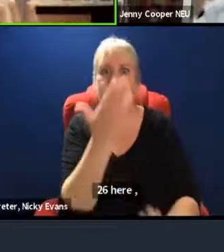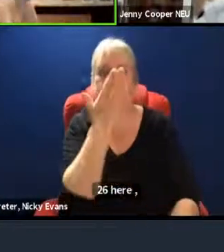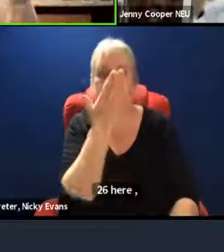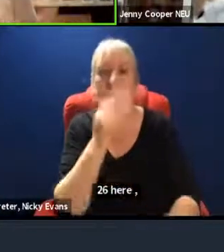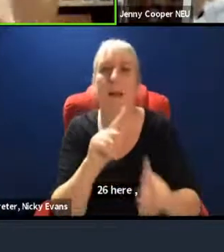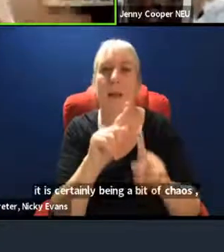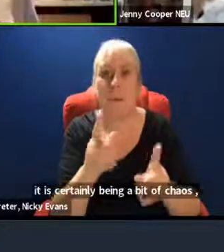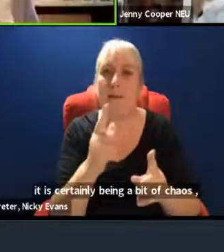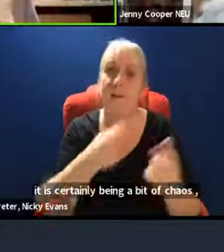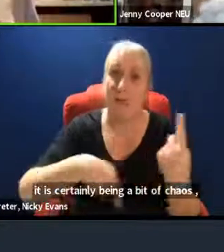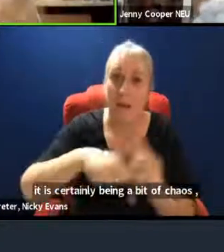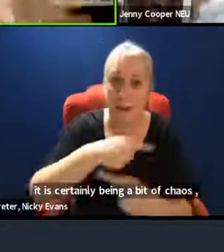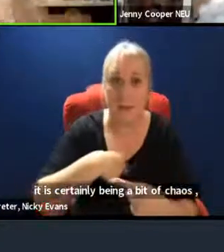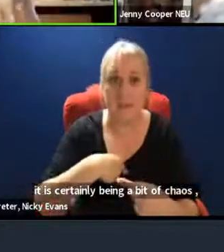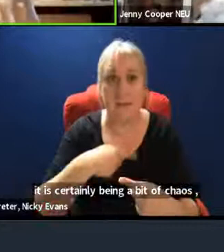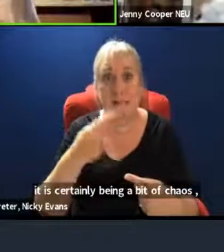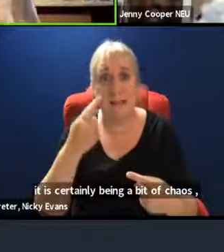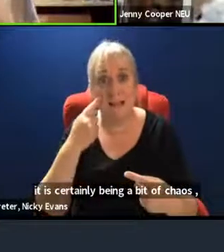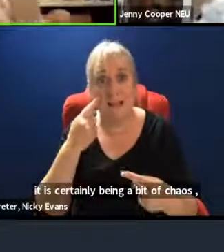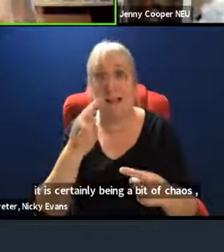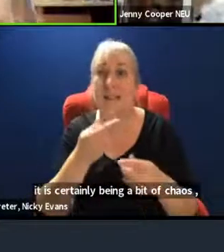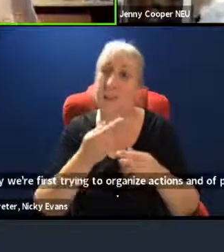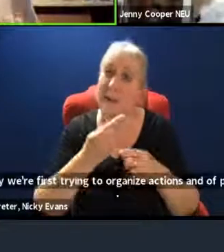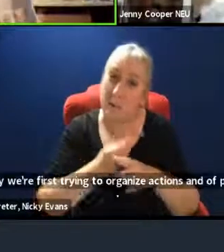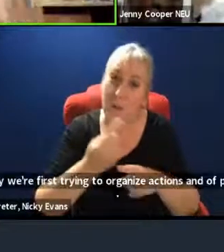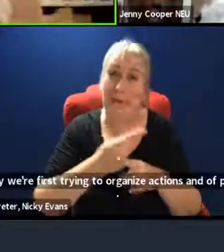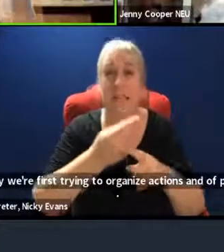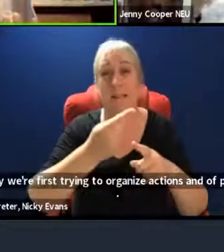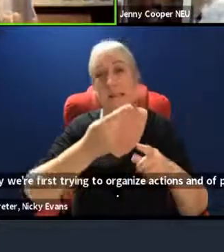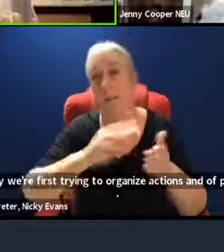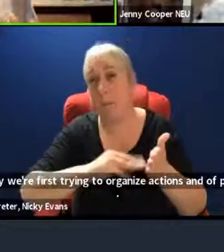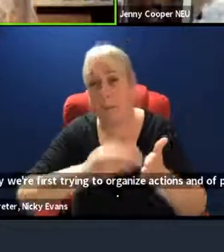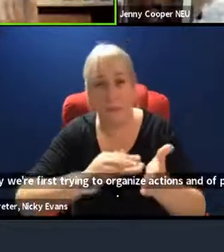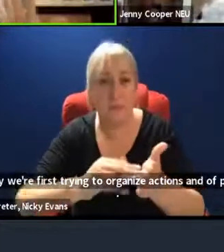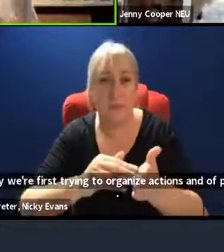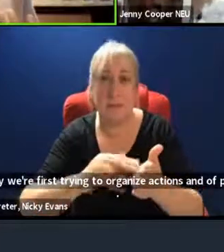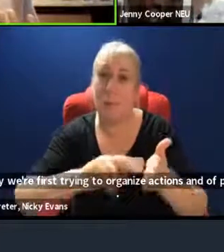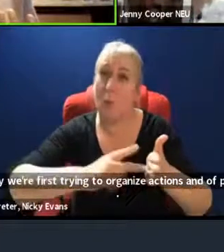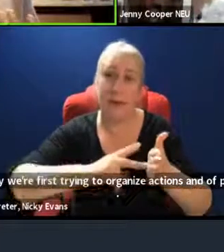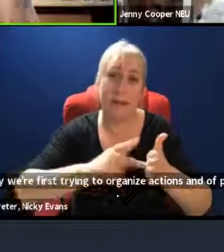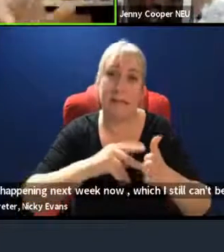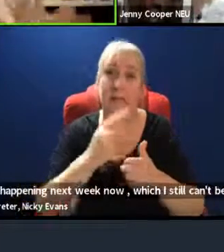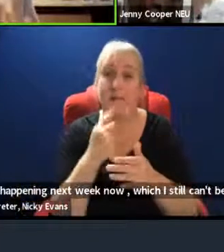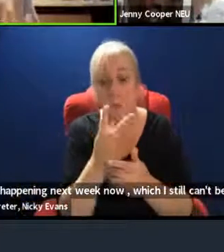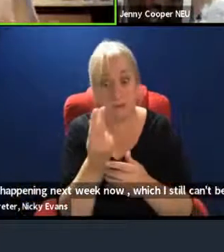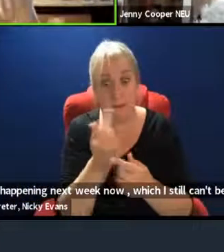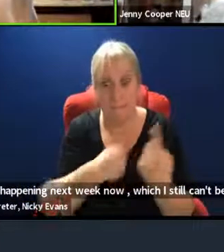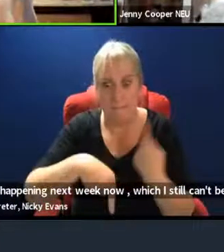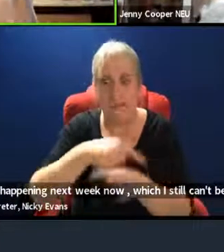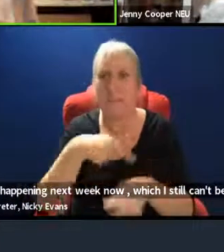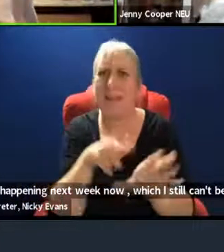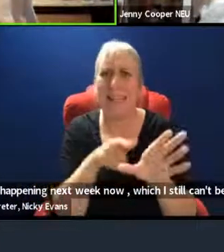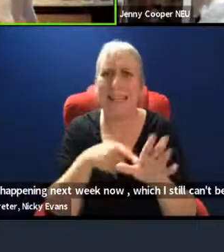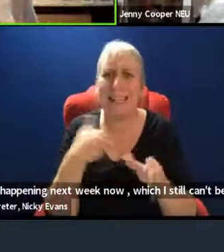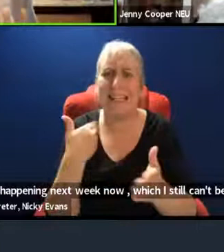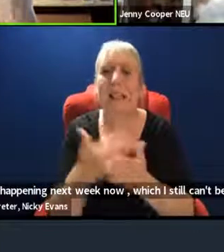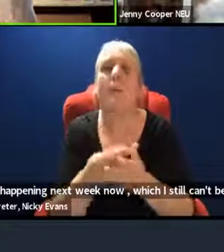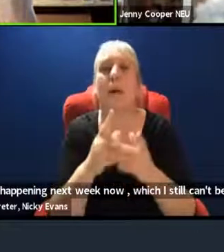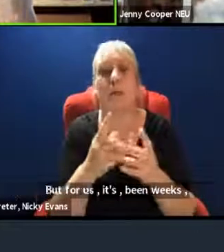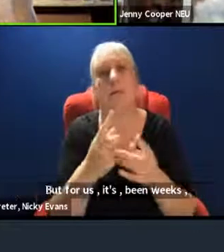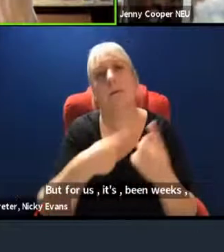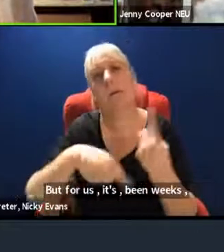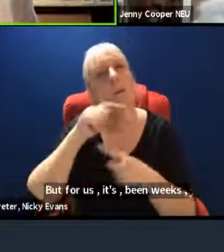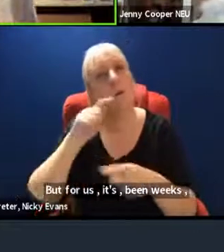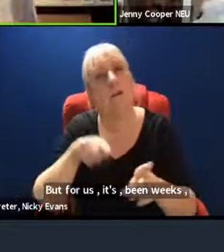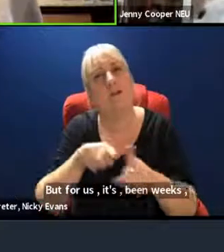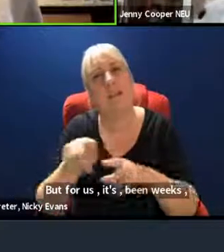for us, it's been weeks of organising, months and even years for some of us. But yeah, we're going to try and make them